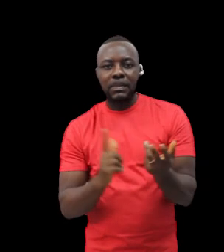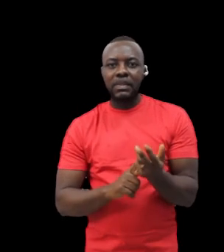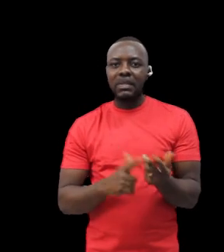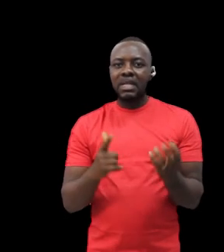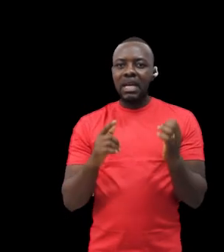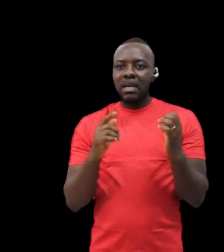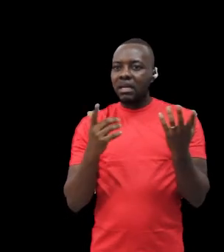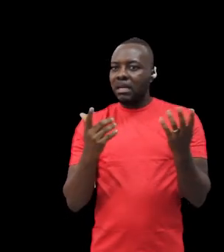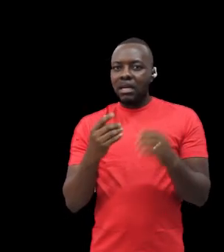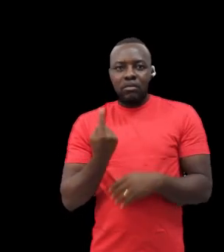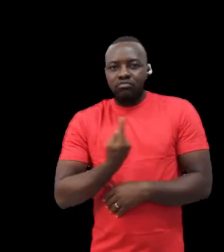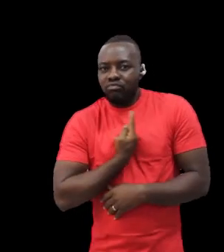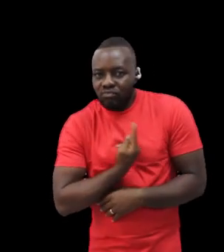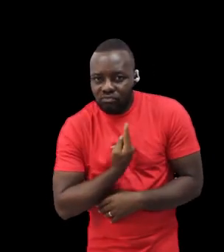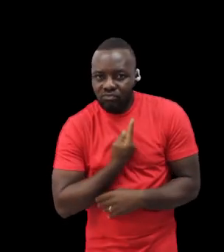Isolated and Languageless.